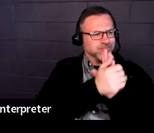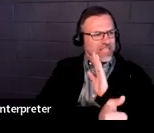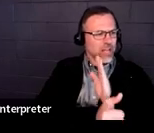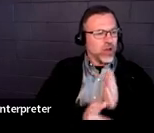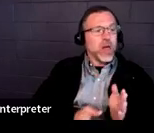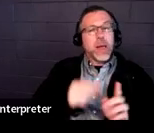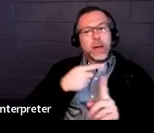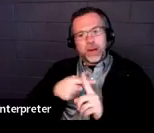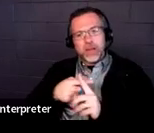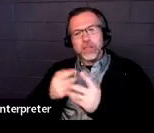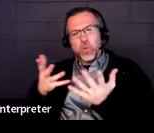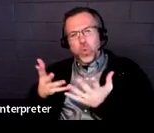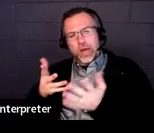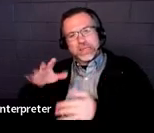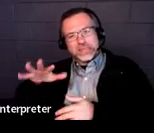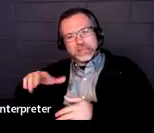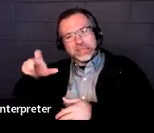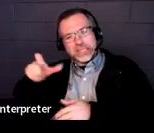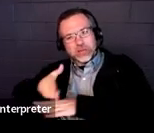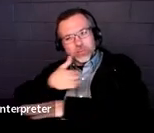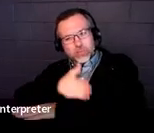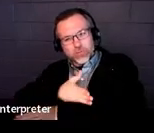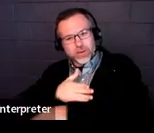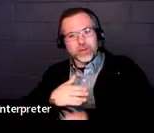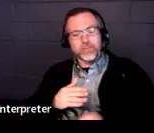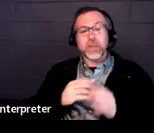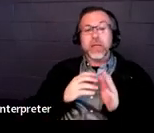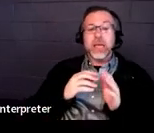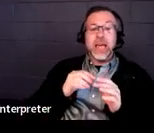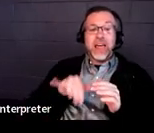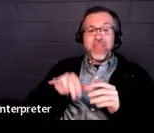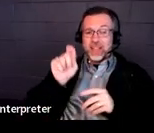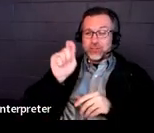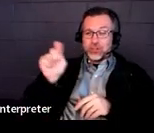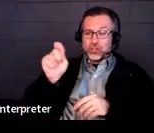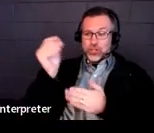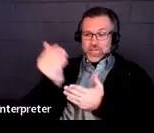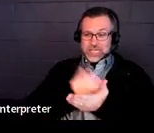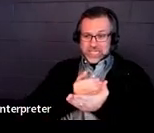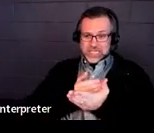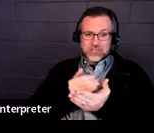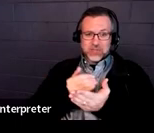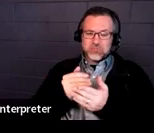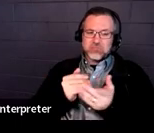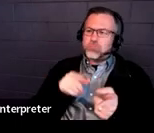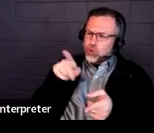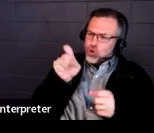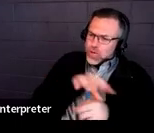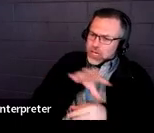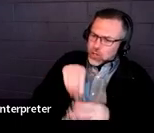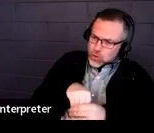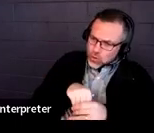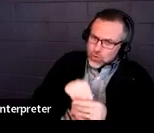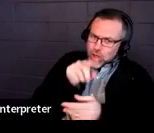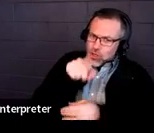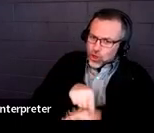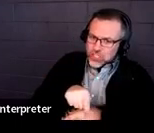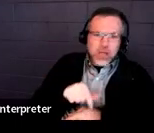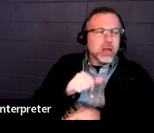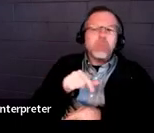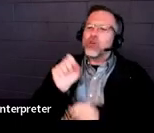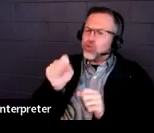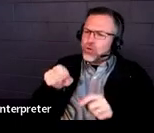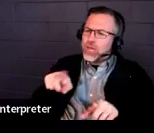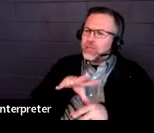in section one, are things that you could include in section one, but it's not limited to these. You could obviously include other